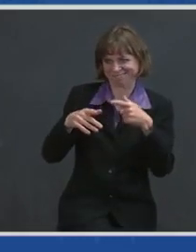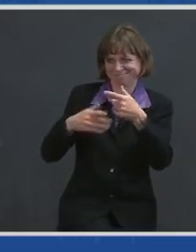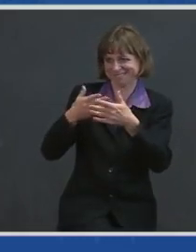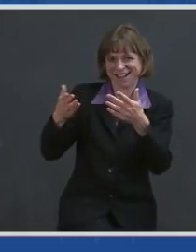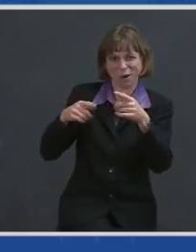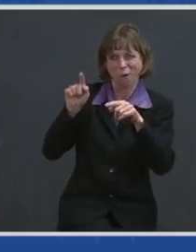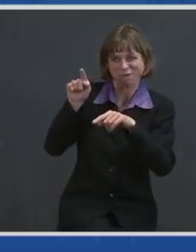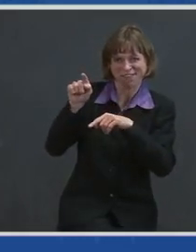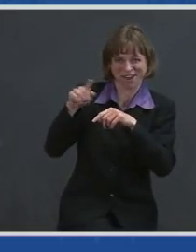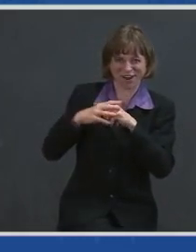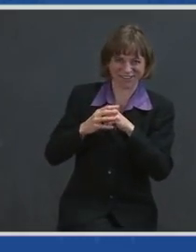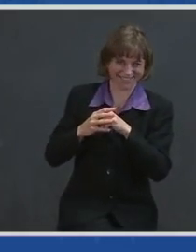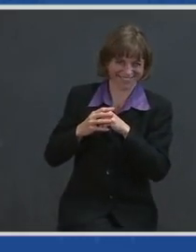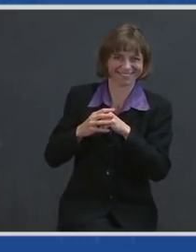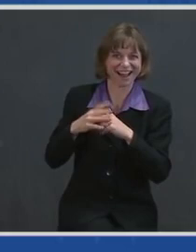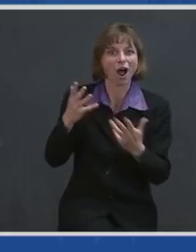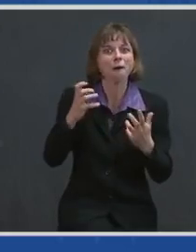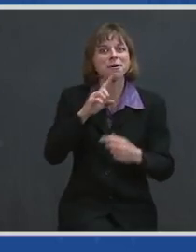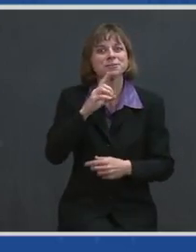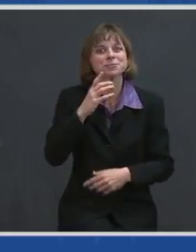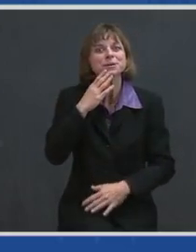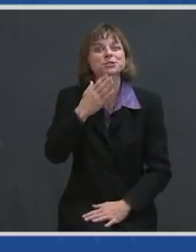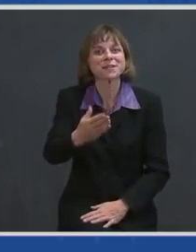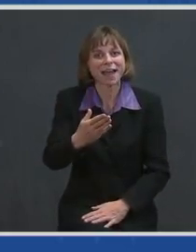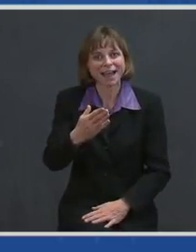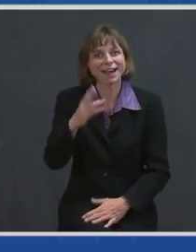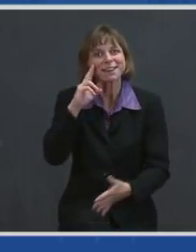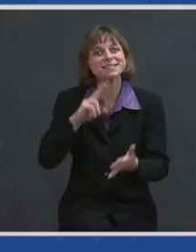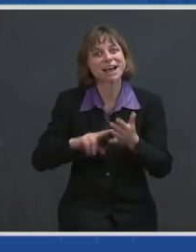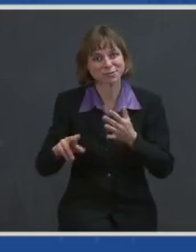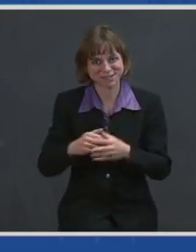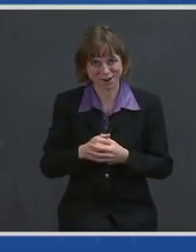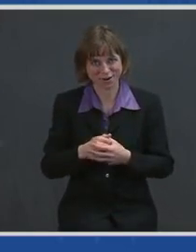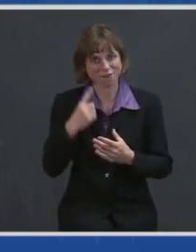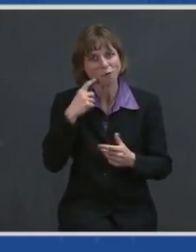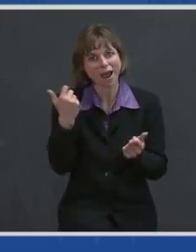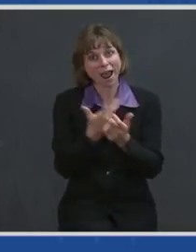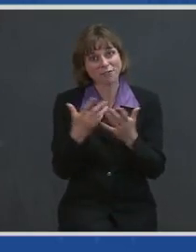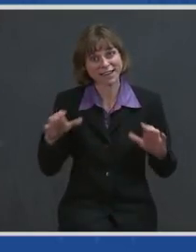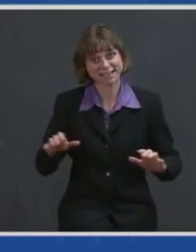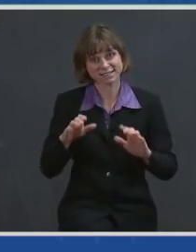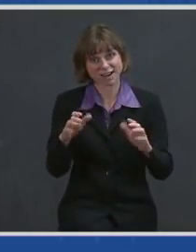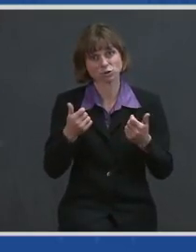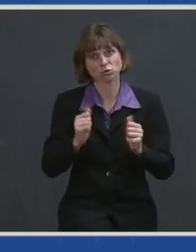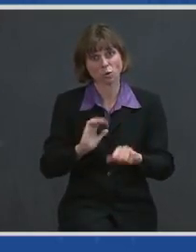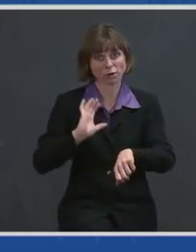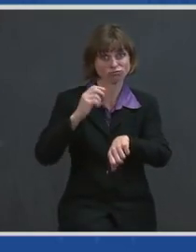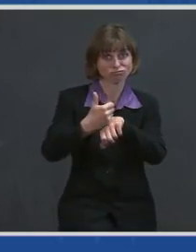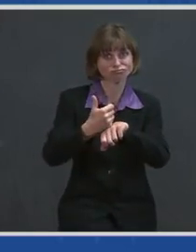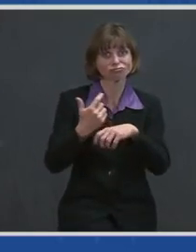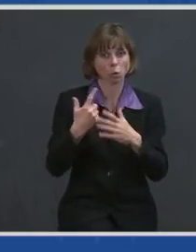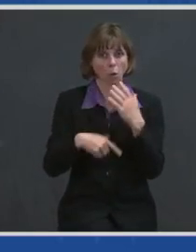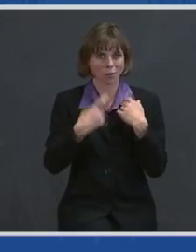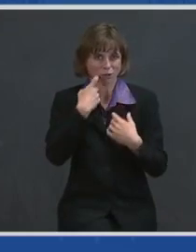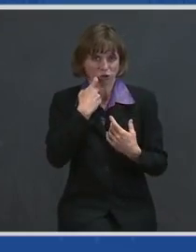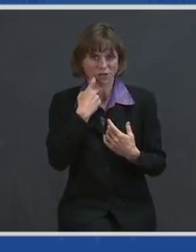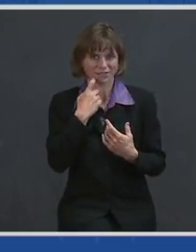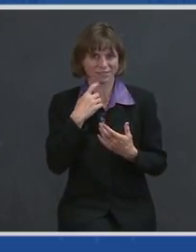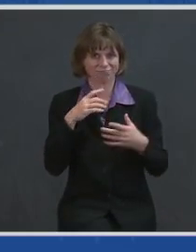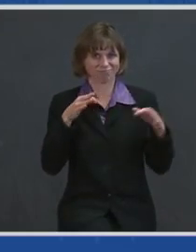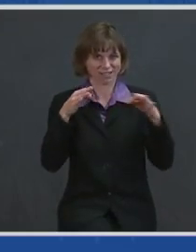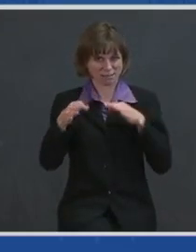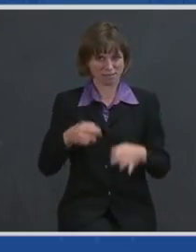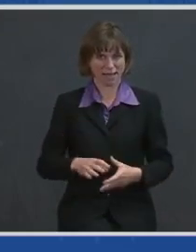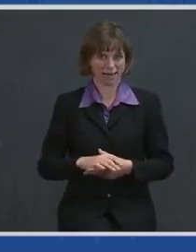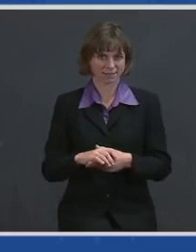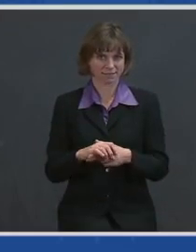I want to make sure we thank the secretary for all he's done to try to implement what we've just talked about and for